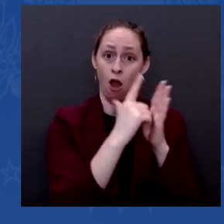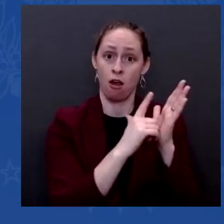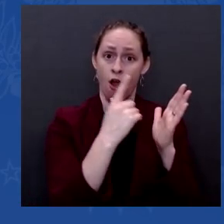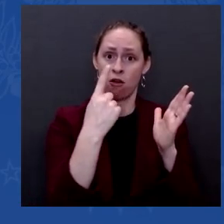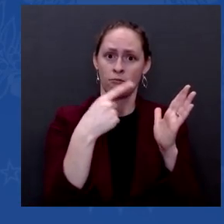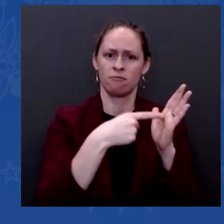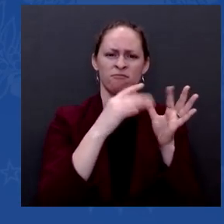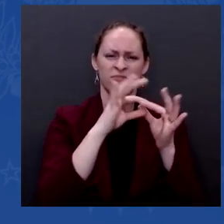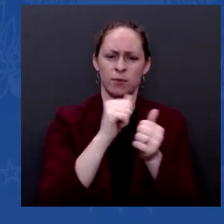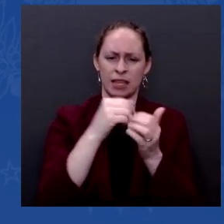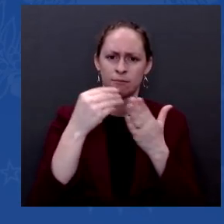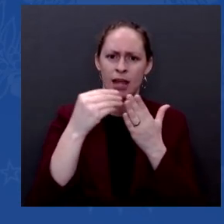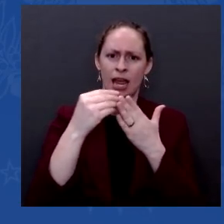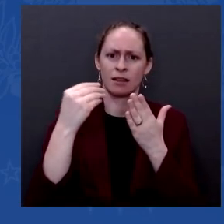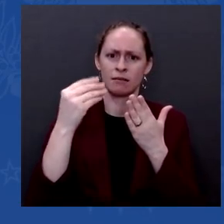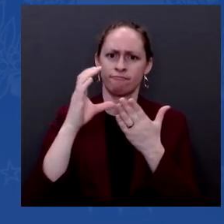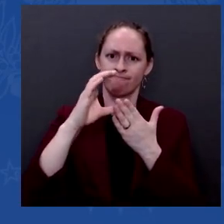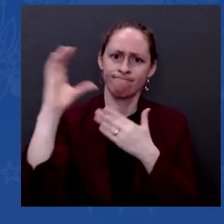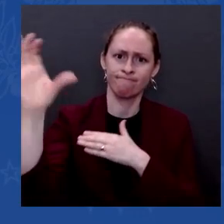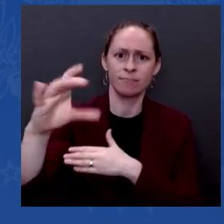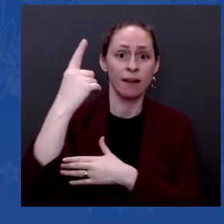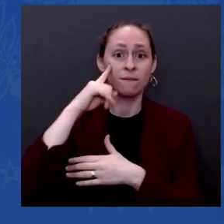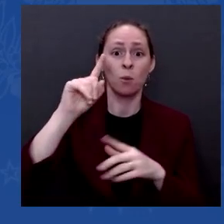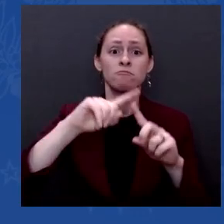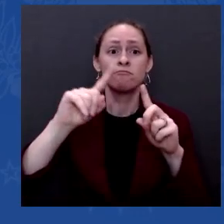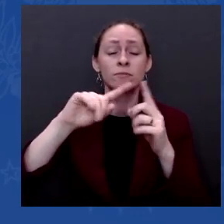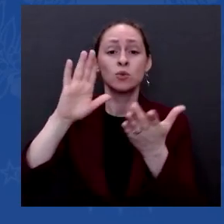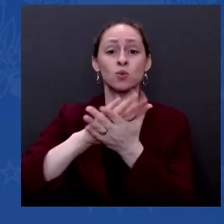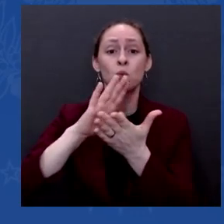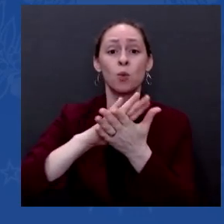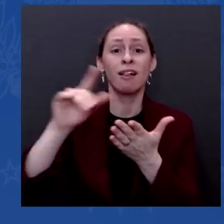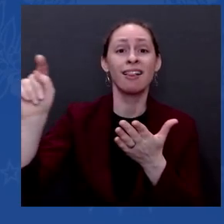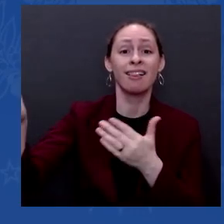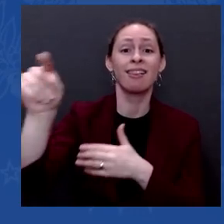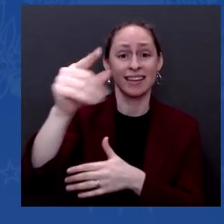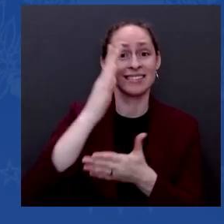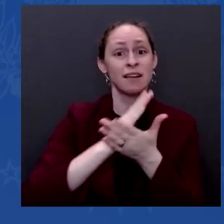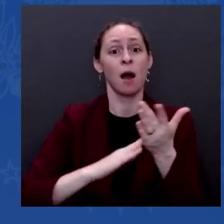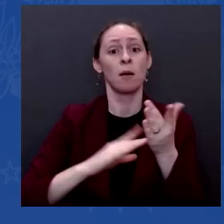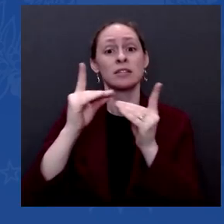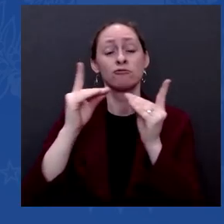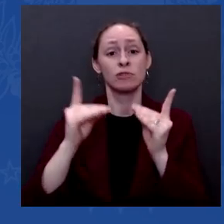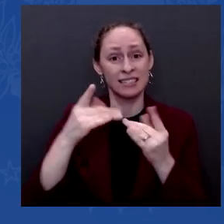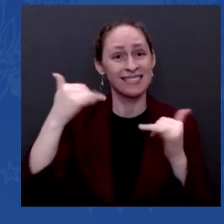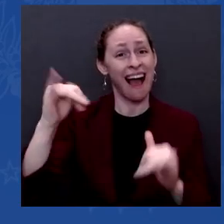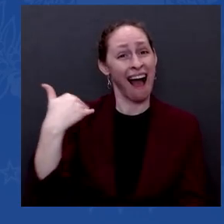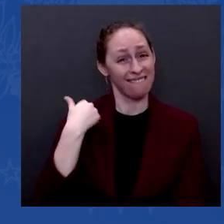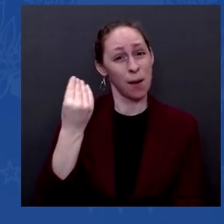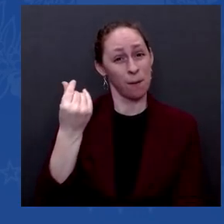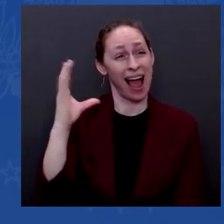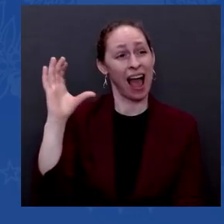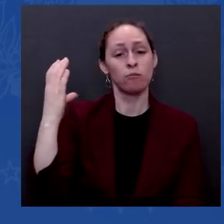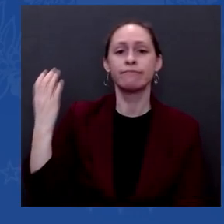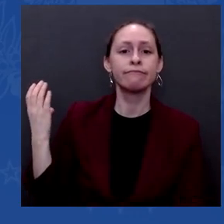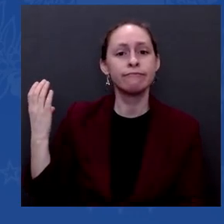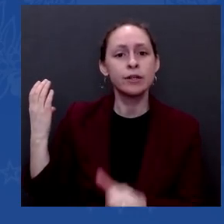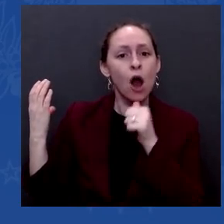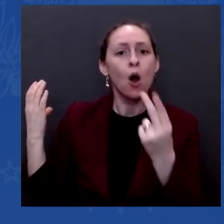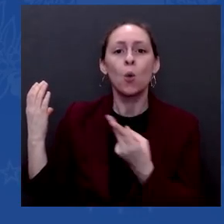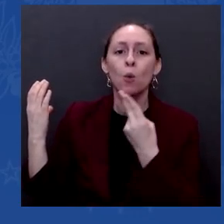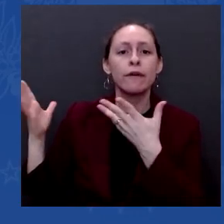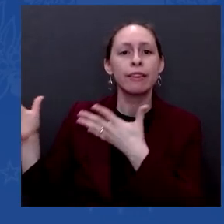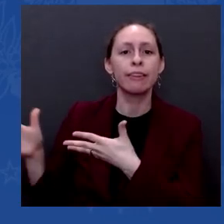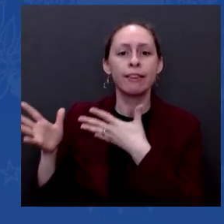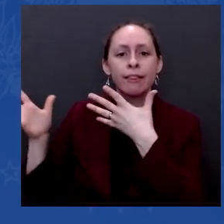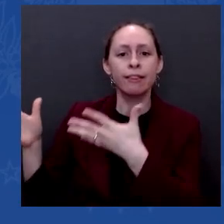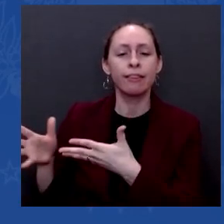Some are still holding the money. I don't have the authority to do anything about that. I think that's not particularly competent. There's things that